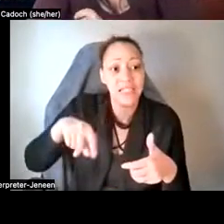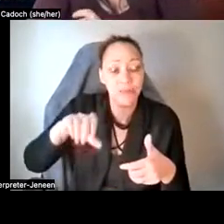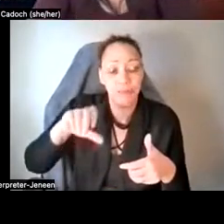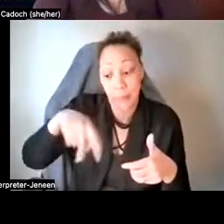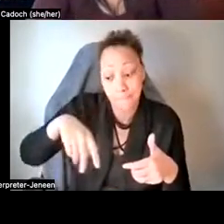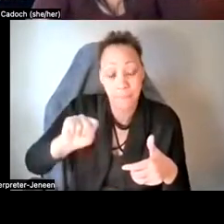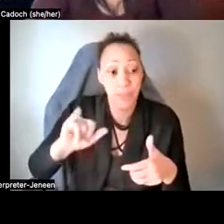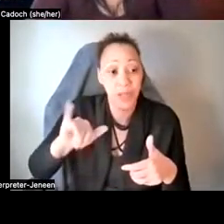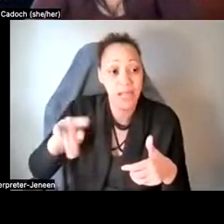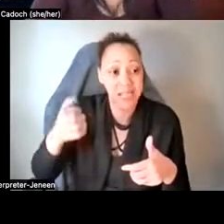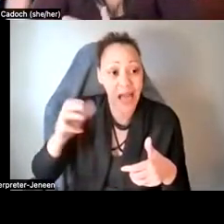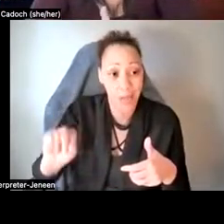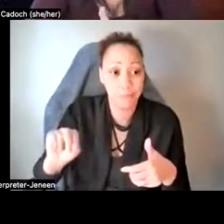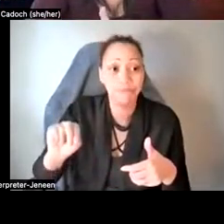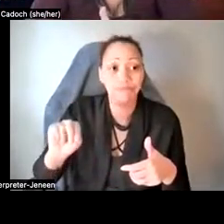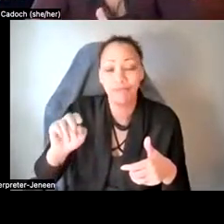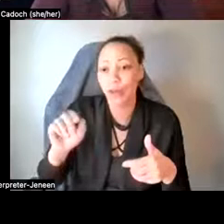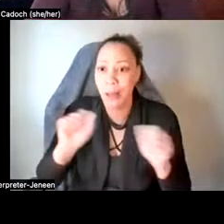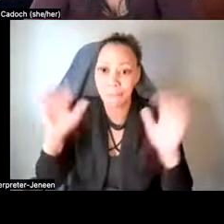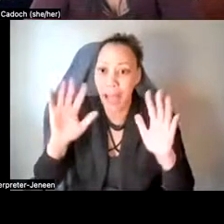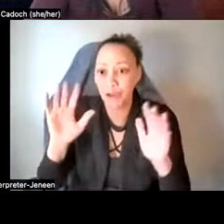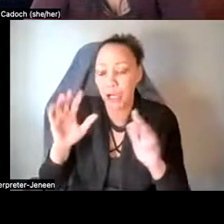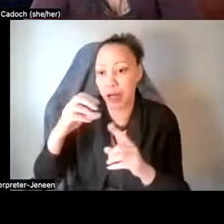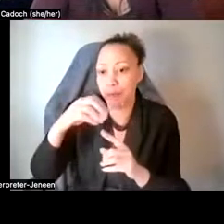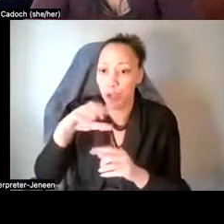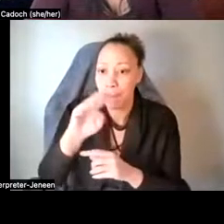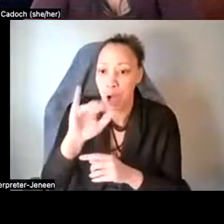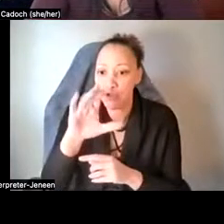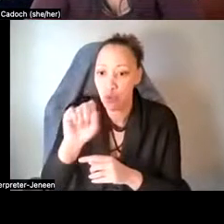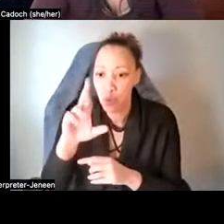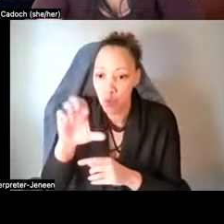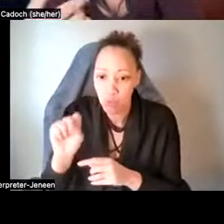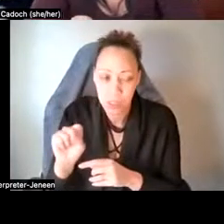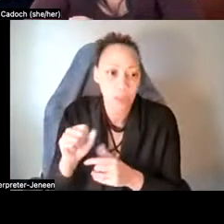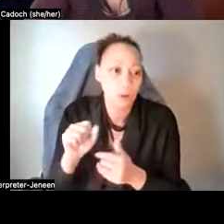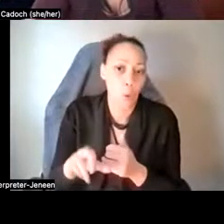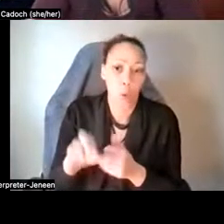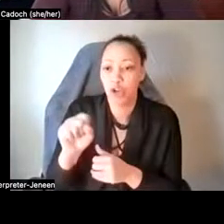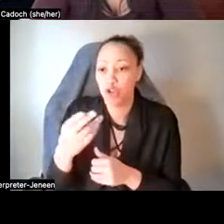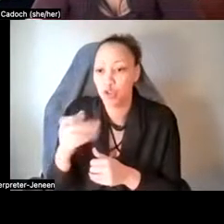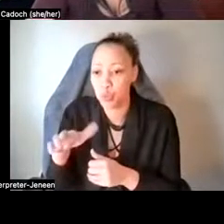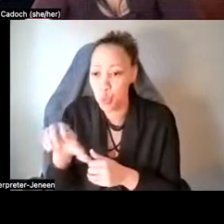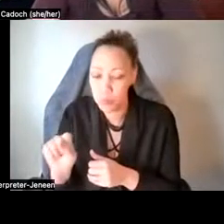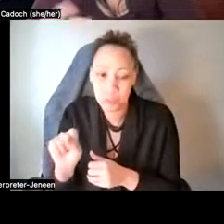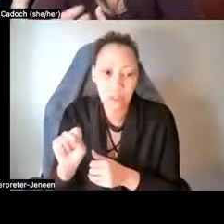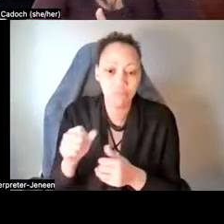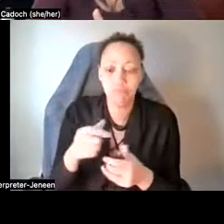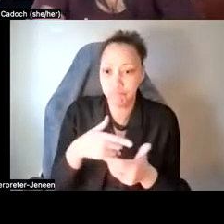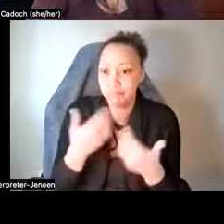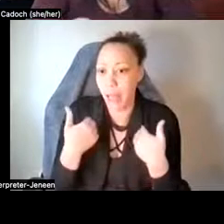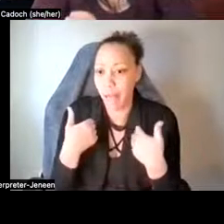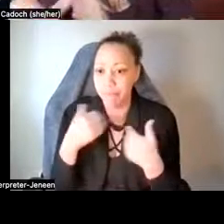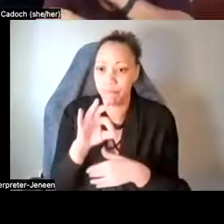which are commonly known as magic mushrooms or shrooms. Um, um, um, they are a type of fungi, uh, that contains